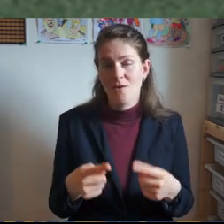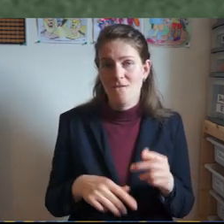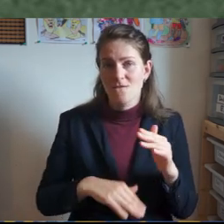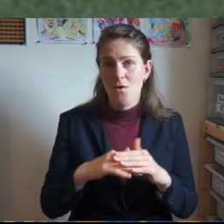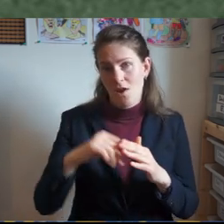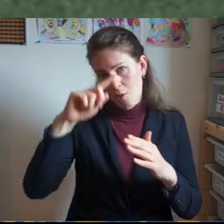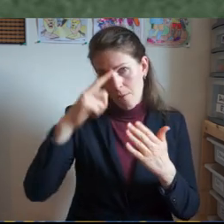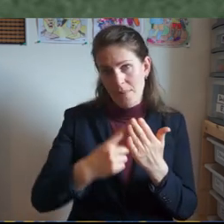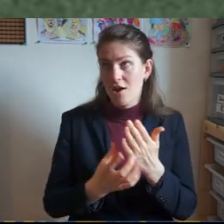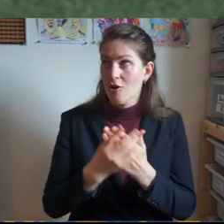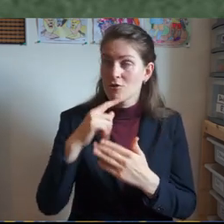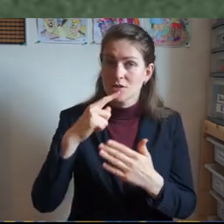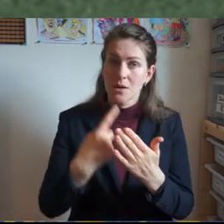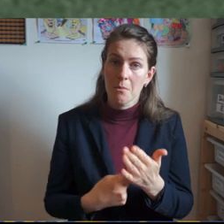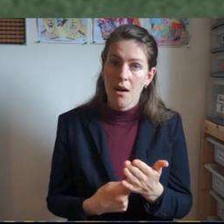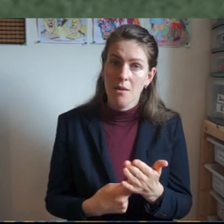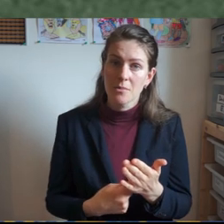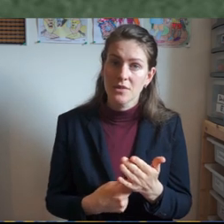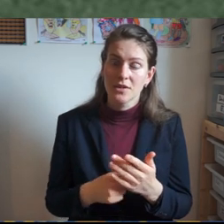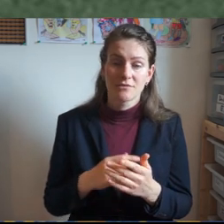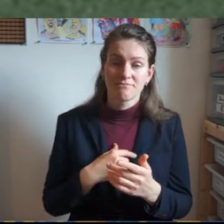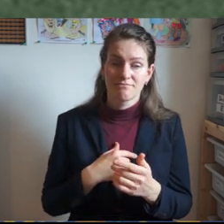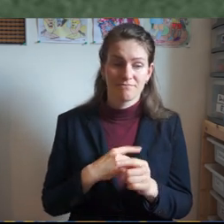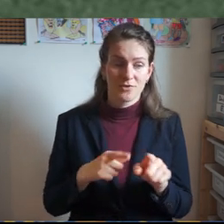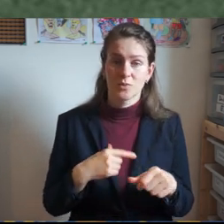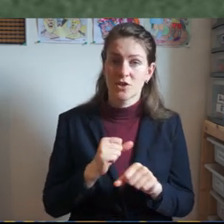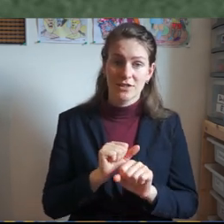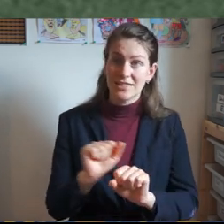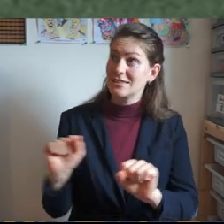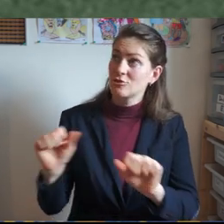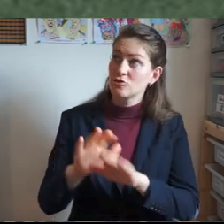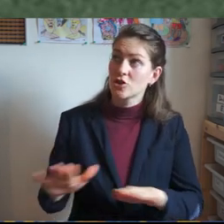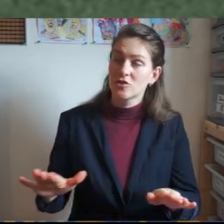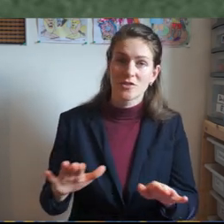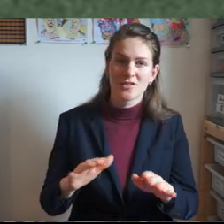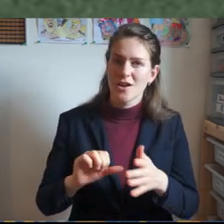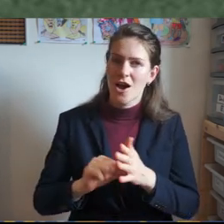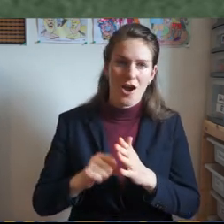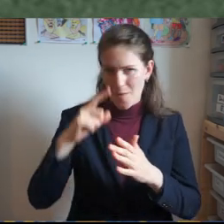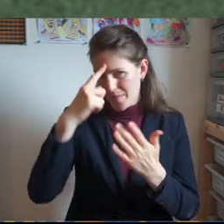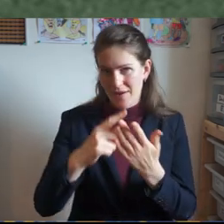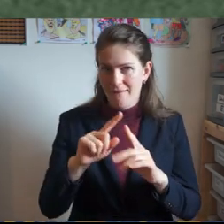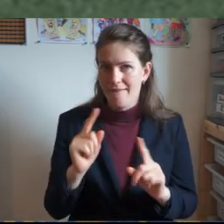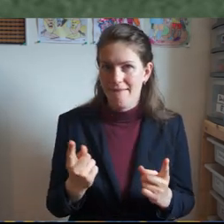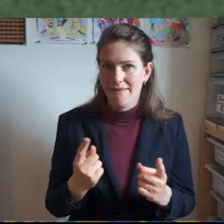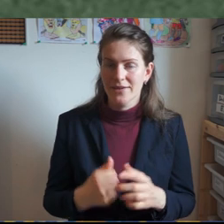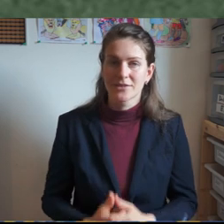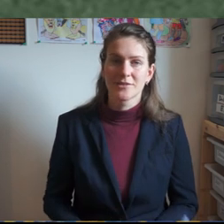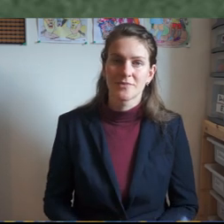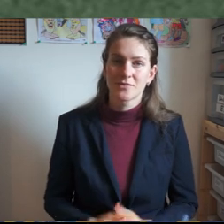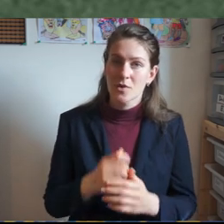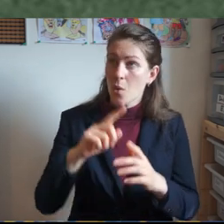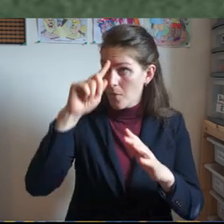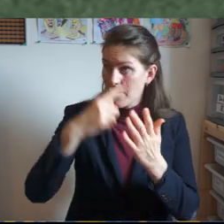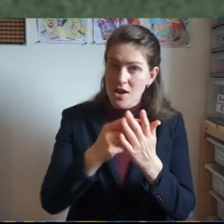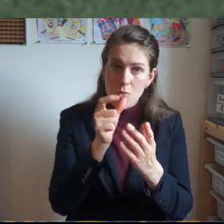not his children if we do not obey his word if we haven't trusted in the Lord Jesus